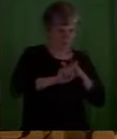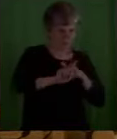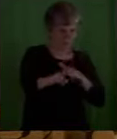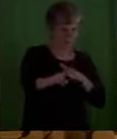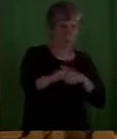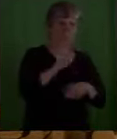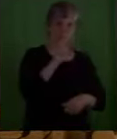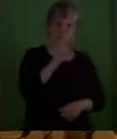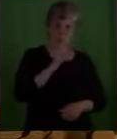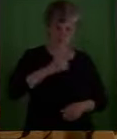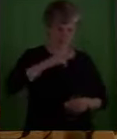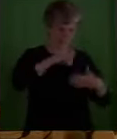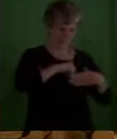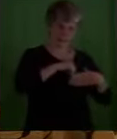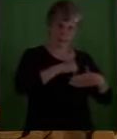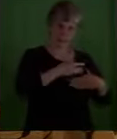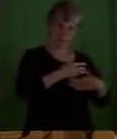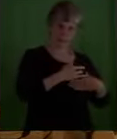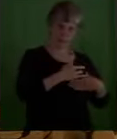in my heart.